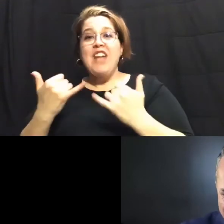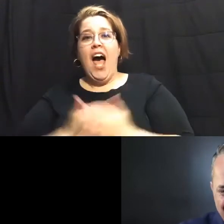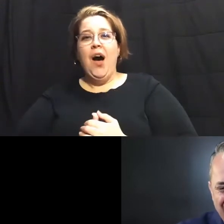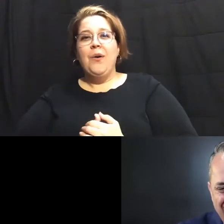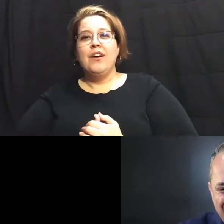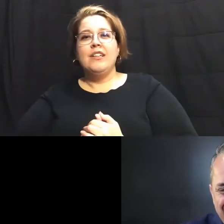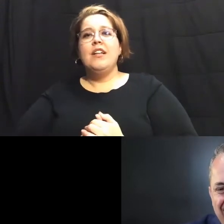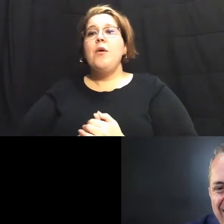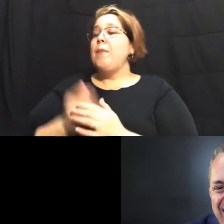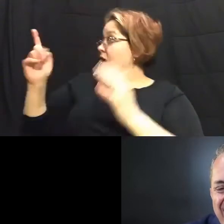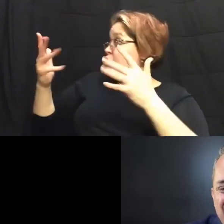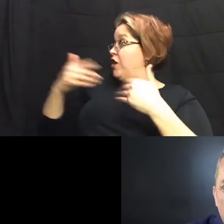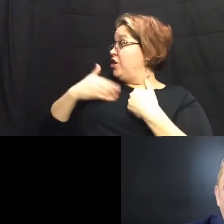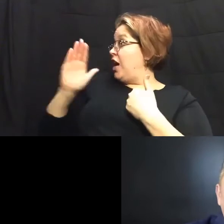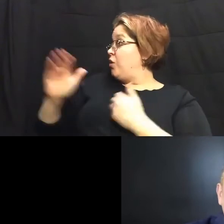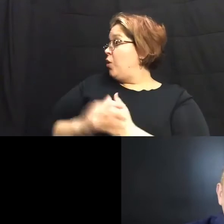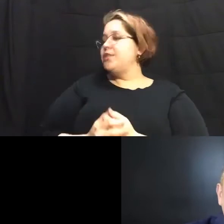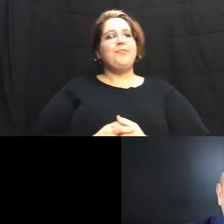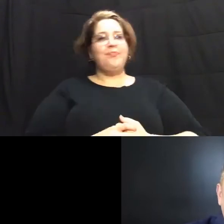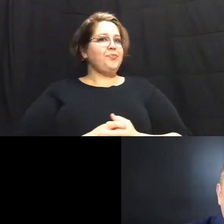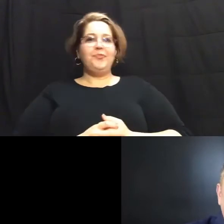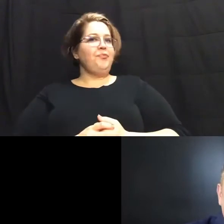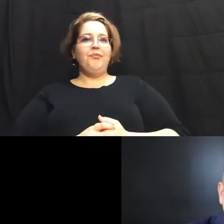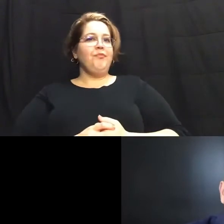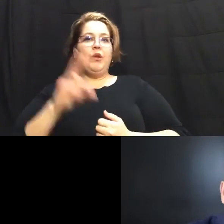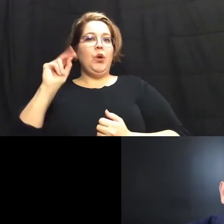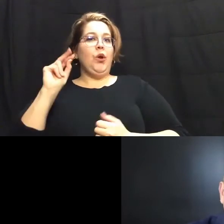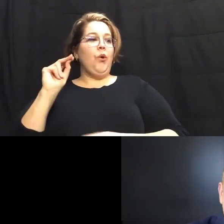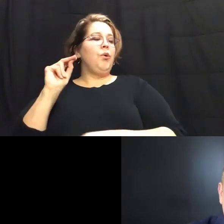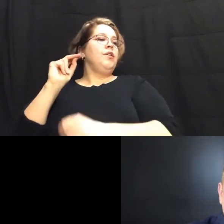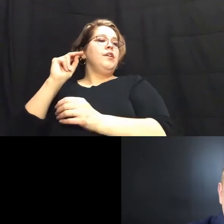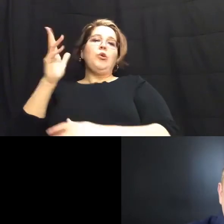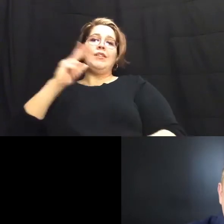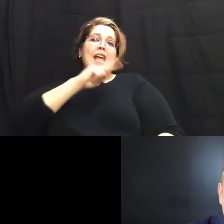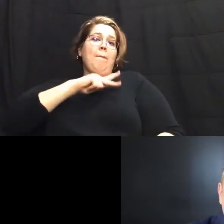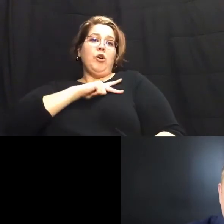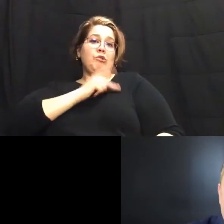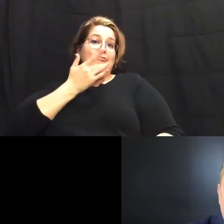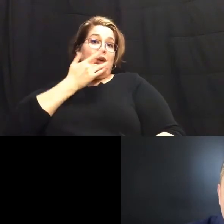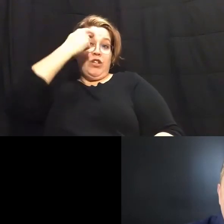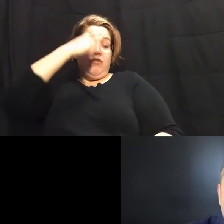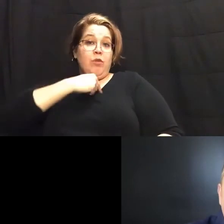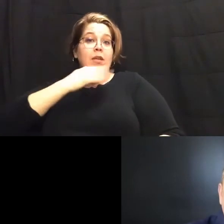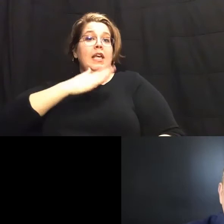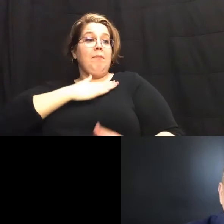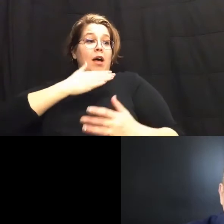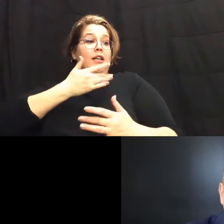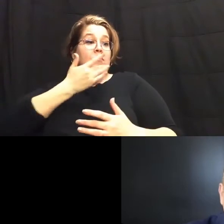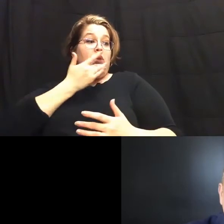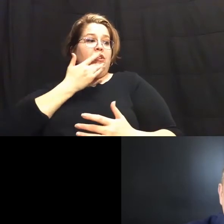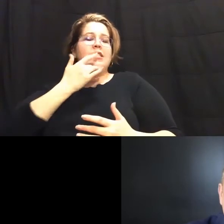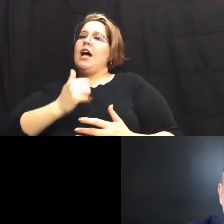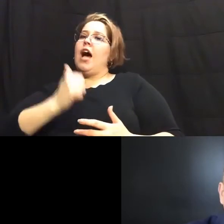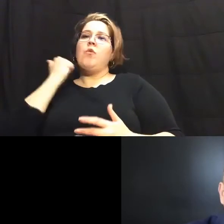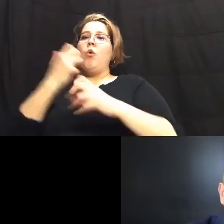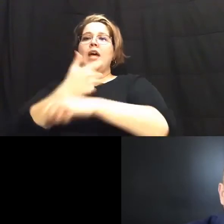have you had yours no i uh i you know it's a personal choice for me my choice will be i will not take a